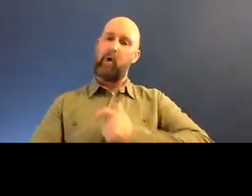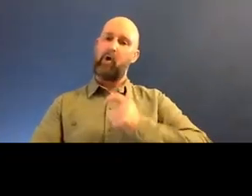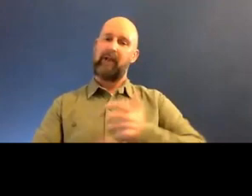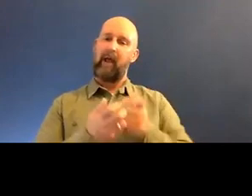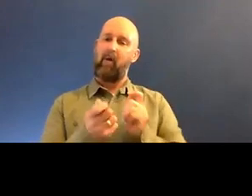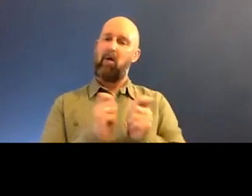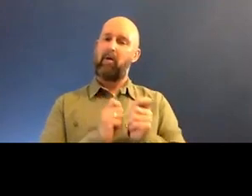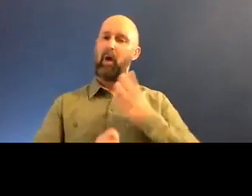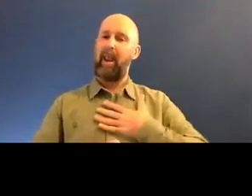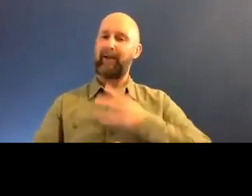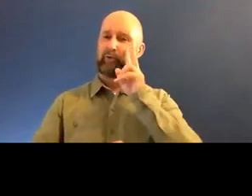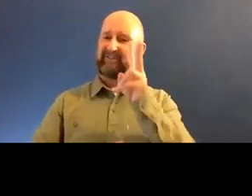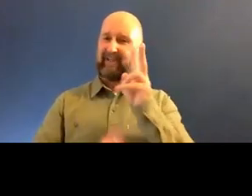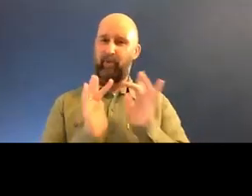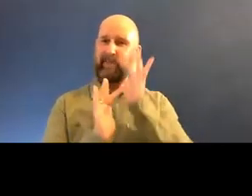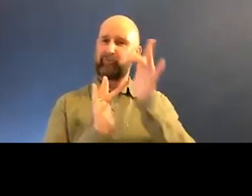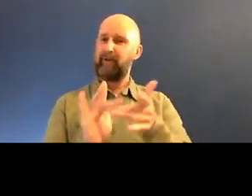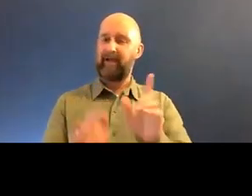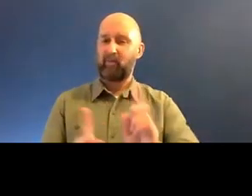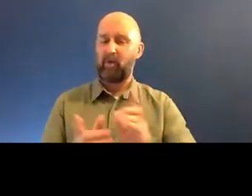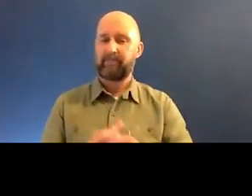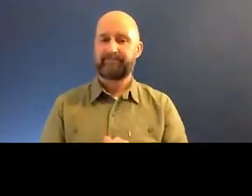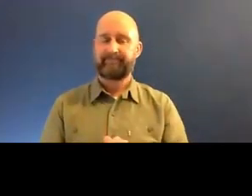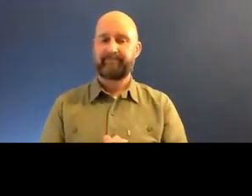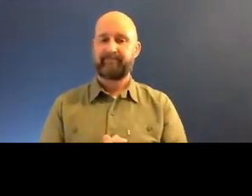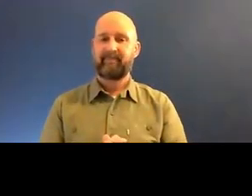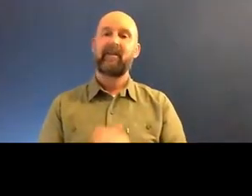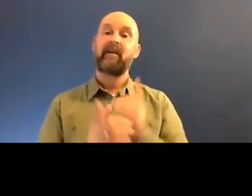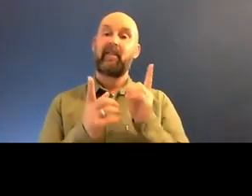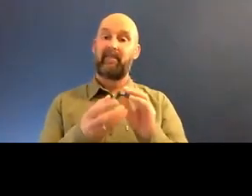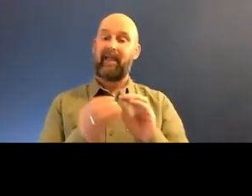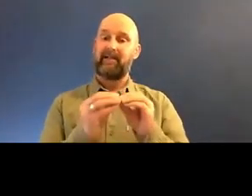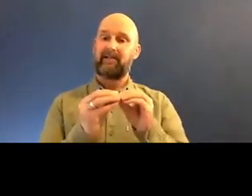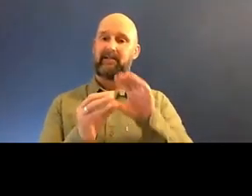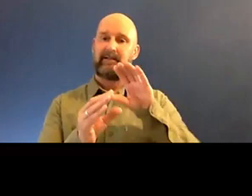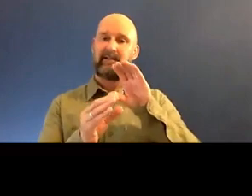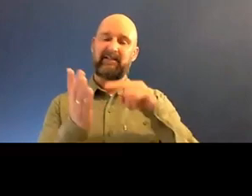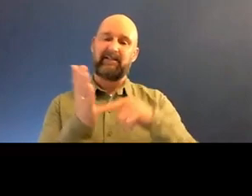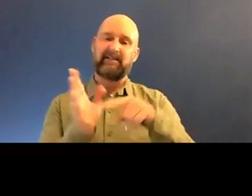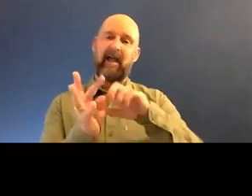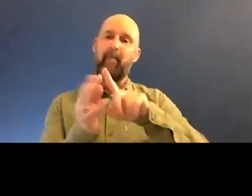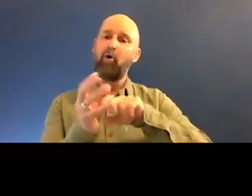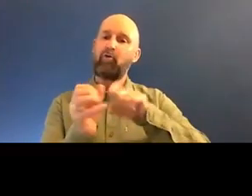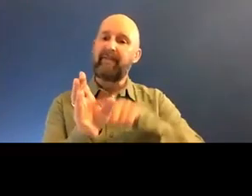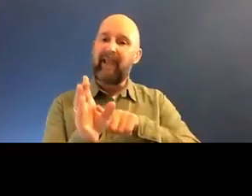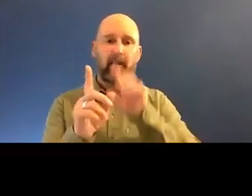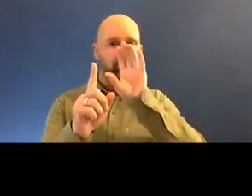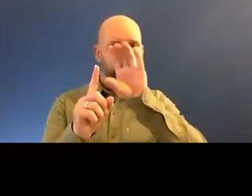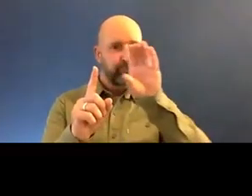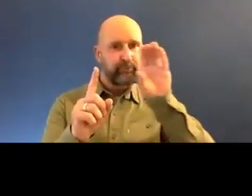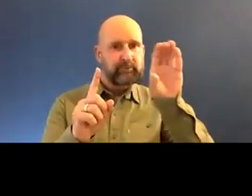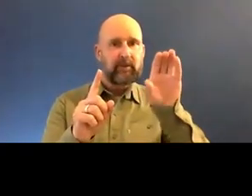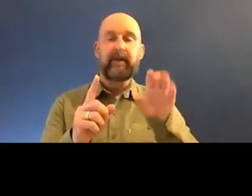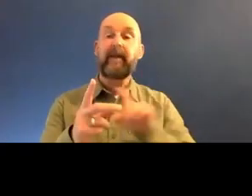would I like to see? So this is with me playing with like the typography element or the calligraphy element. Then I